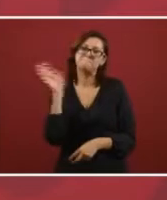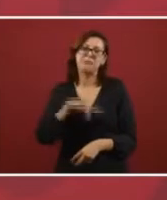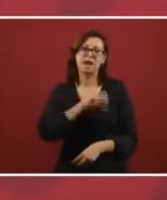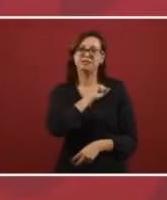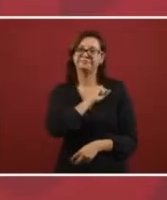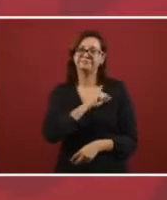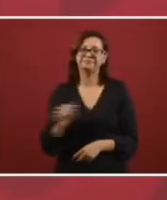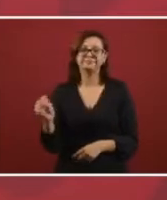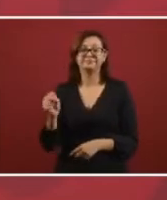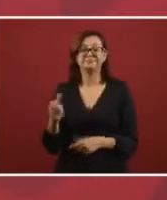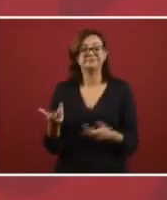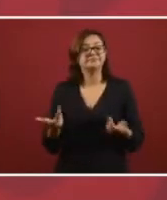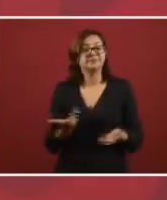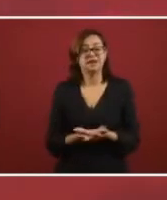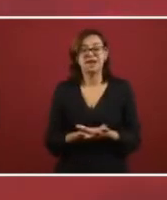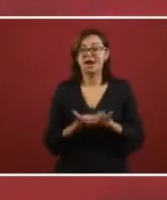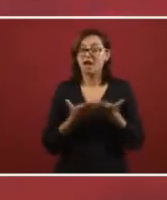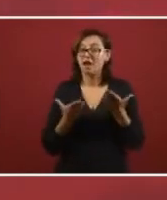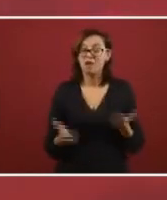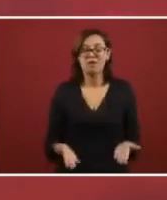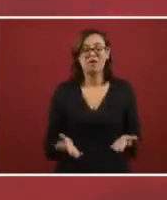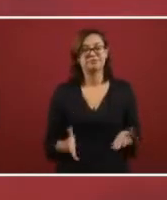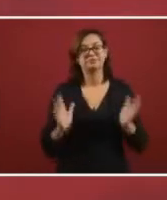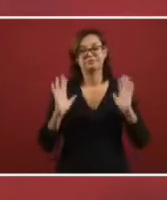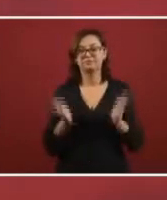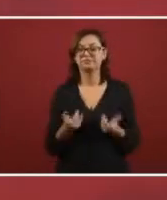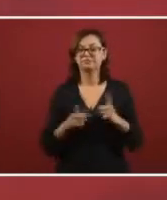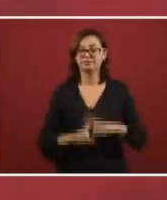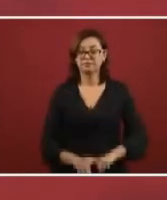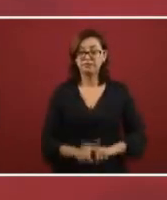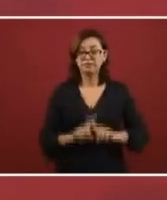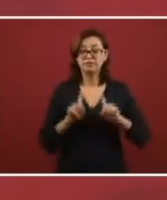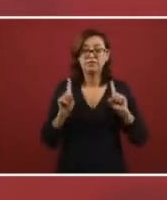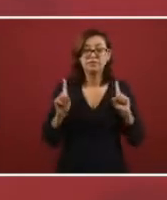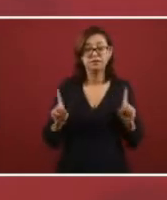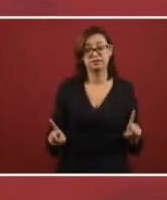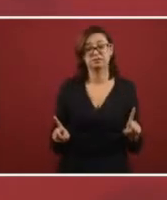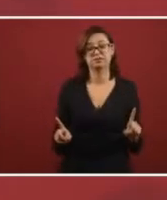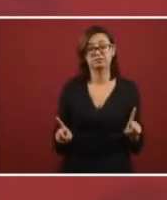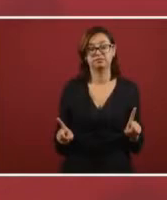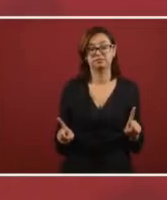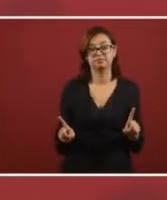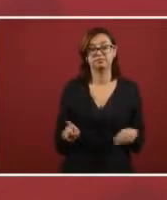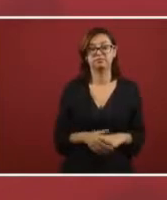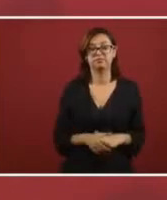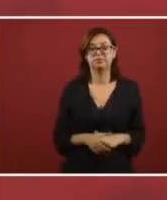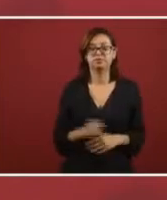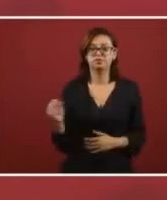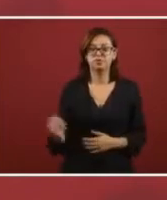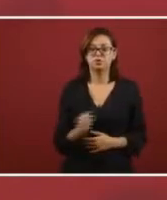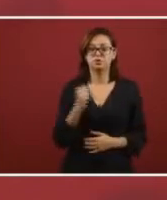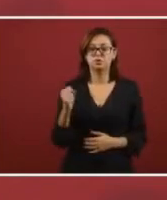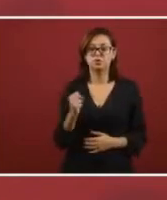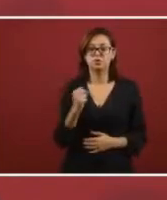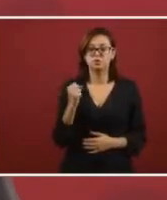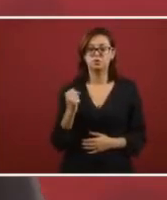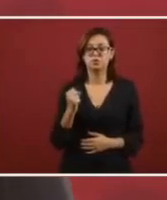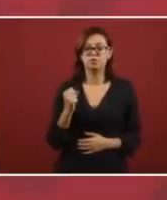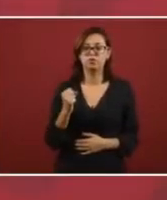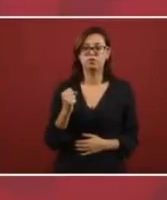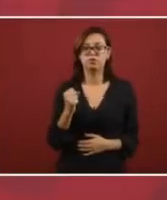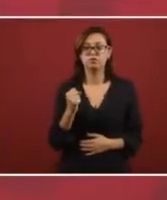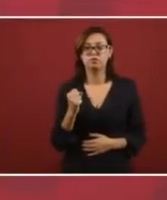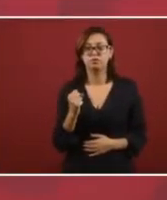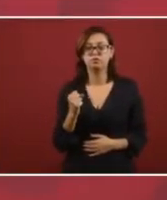so that's done that will not be permitted that is not permitted and fortunately